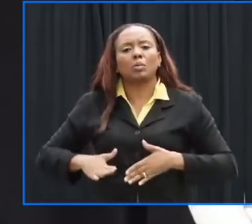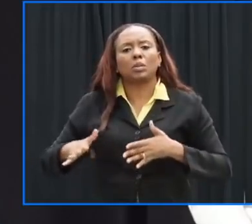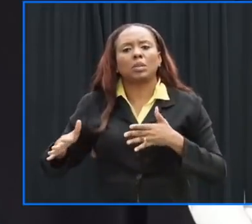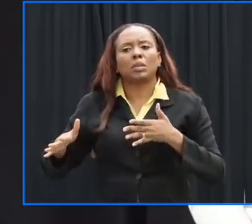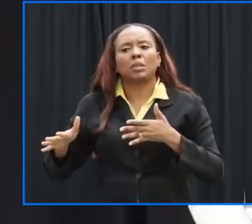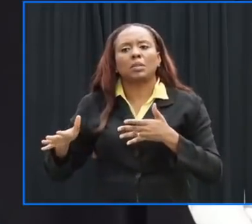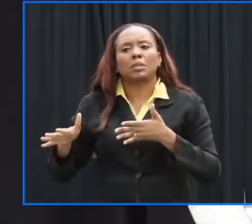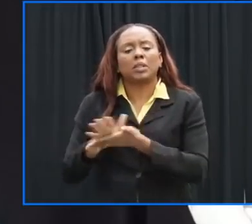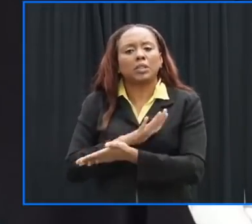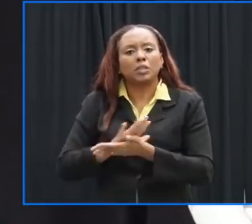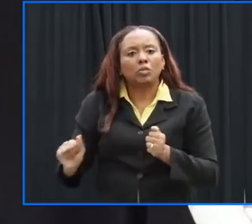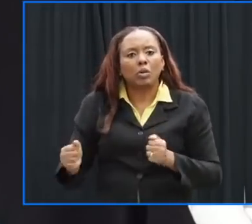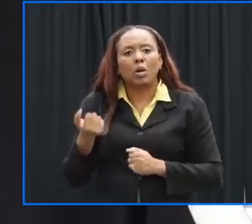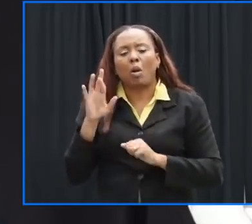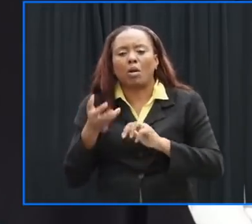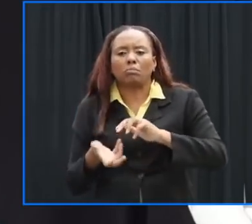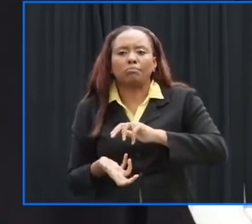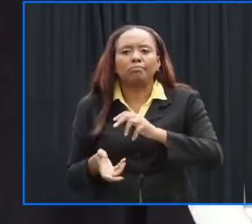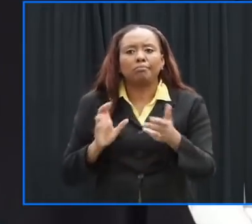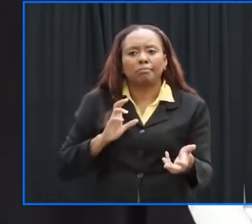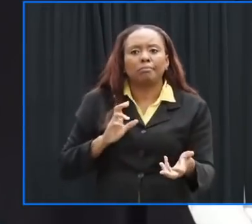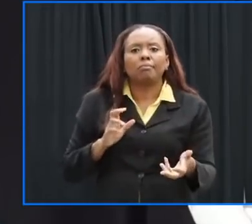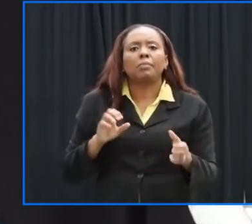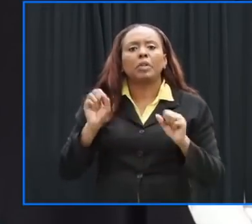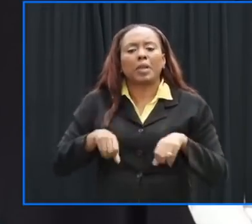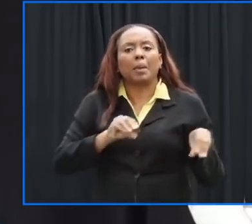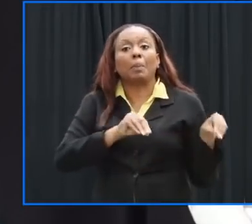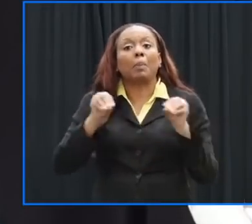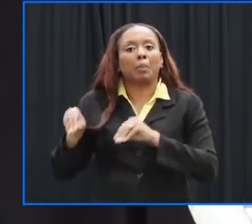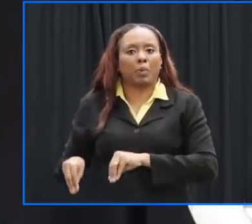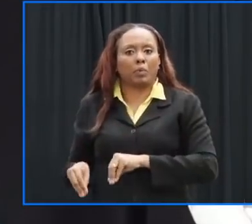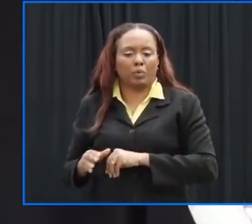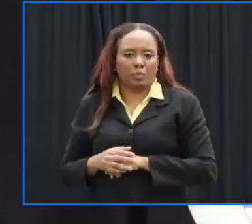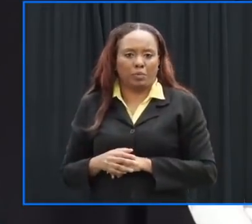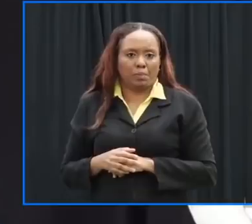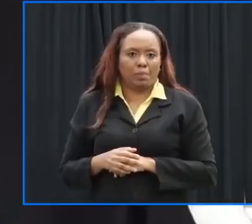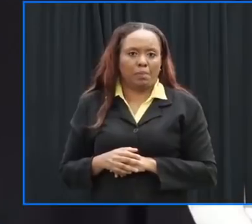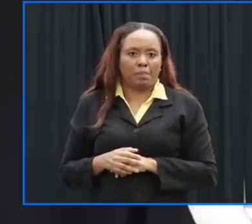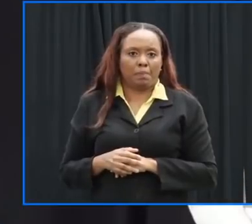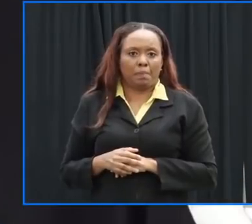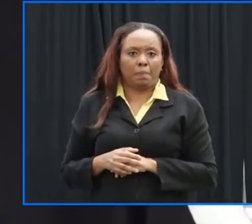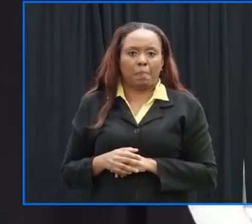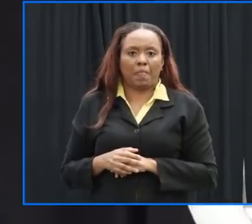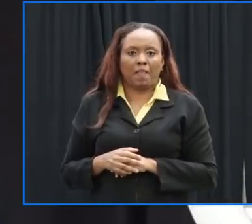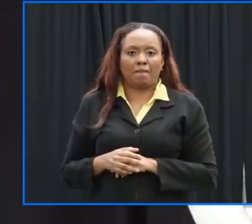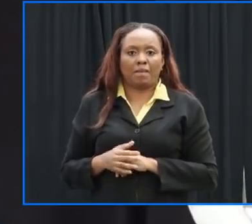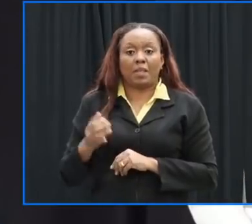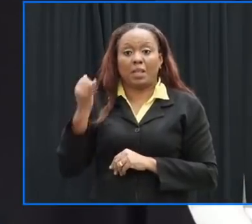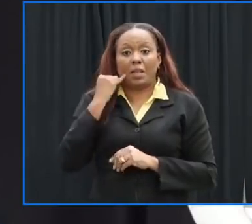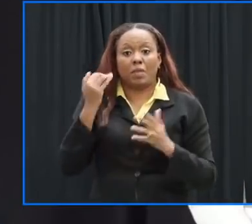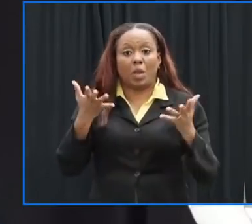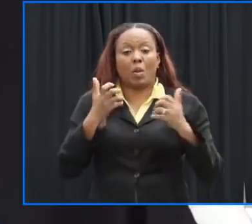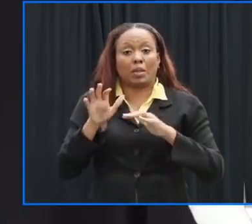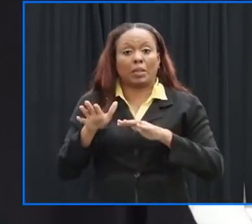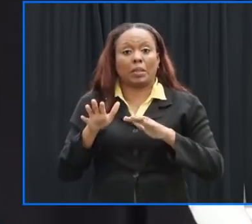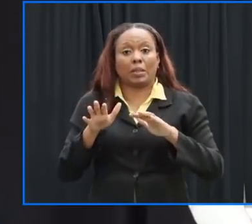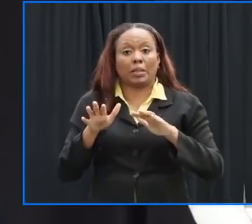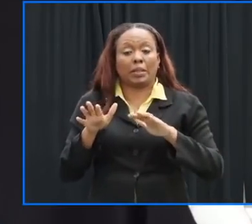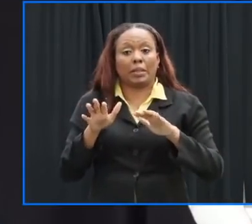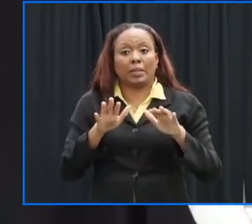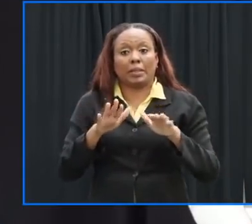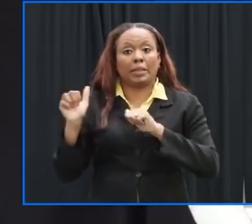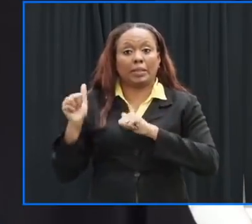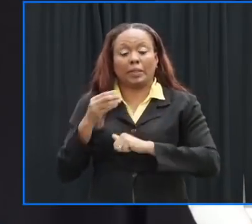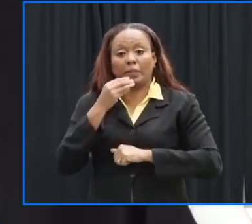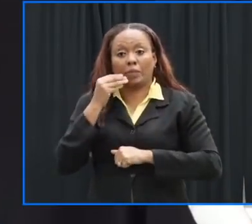freak storm we can accommodate you if you can't be accommodated in your household and if you are leaving home very